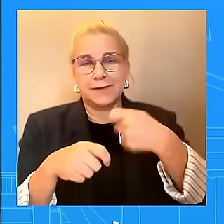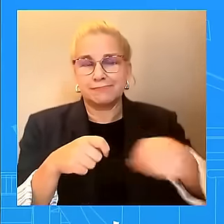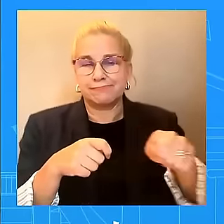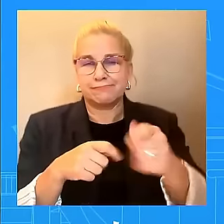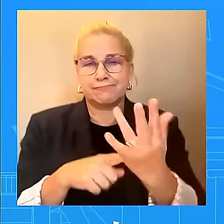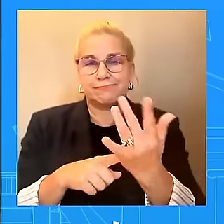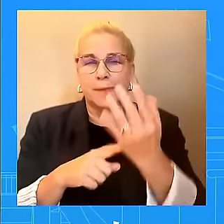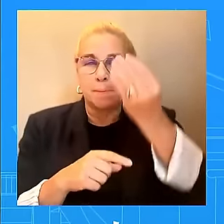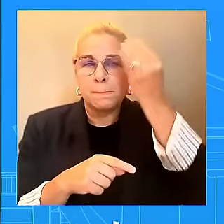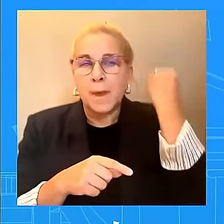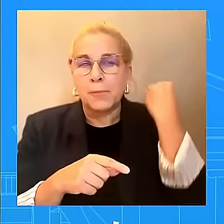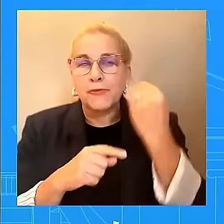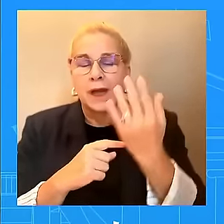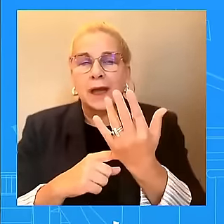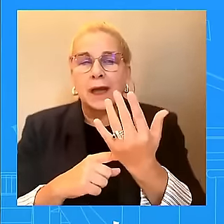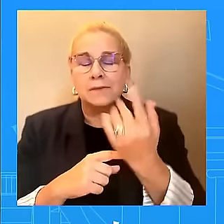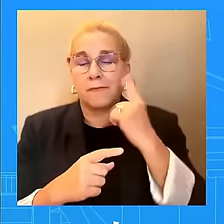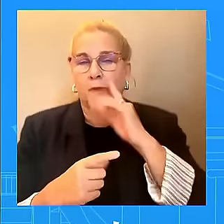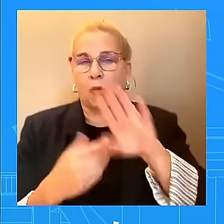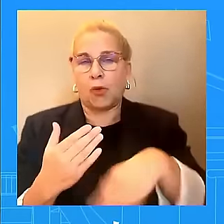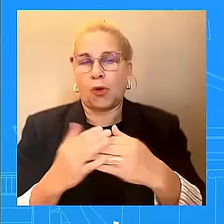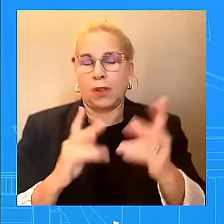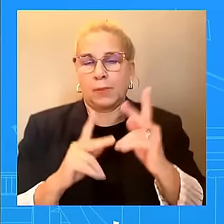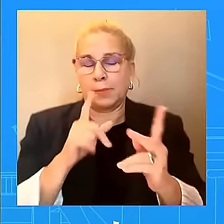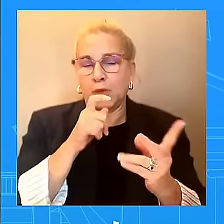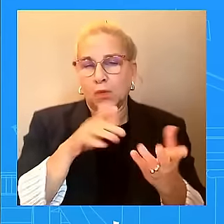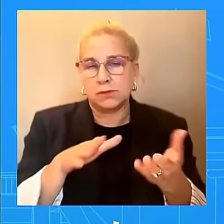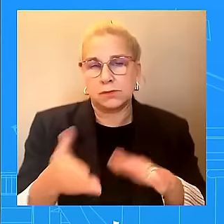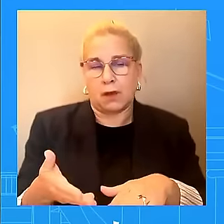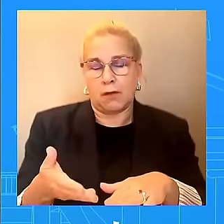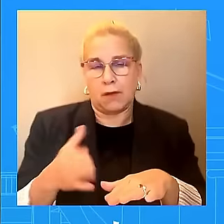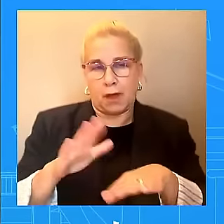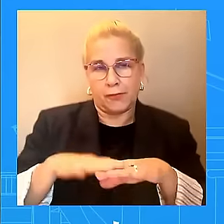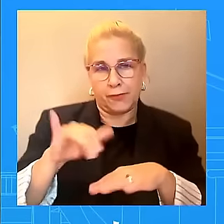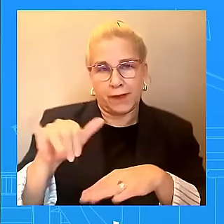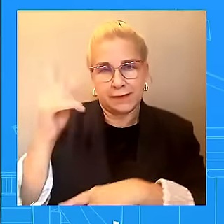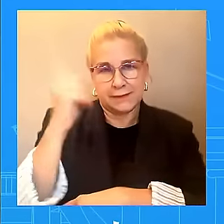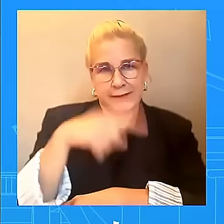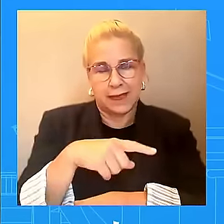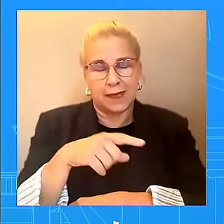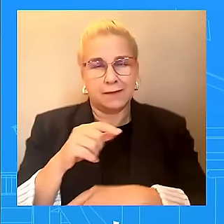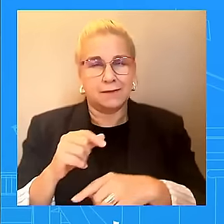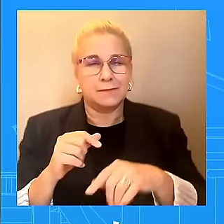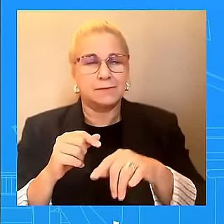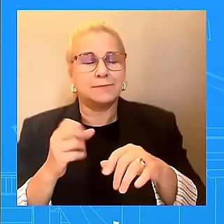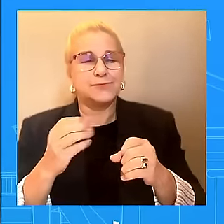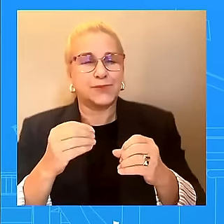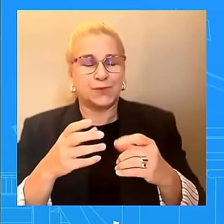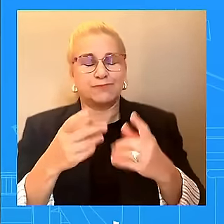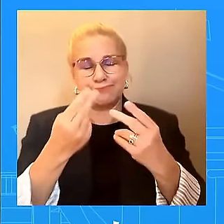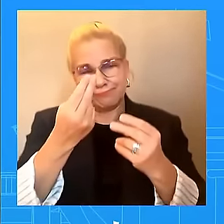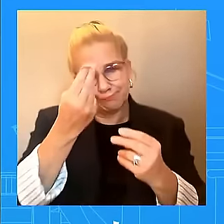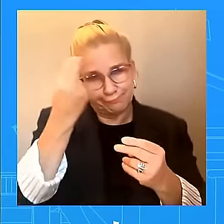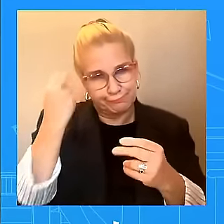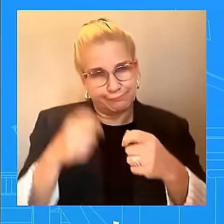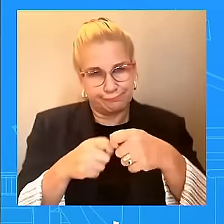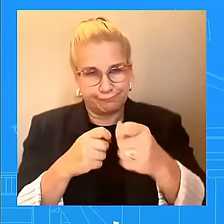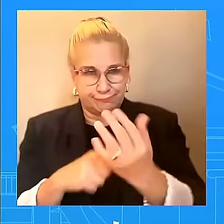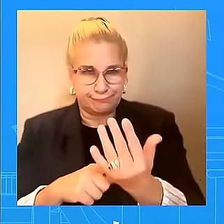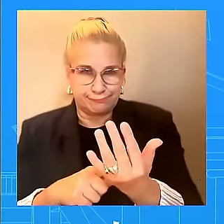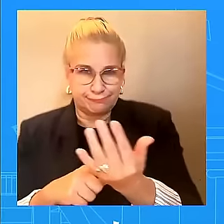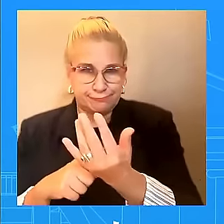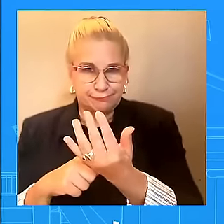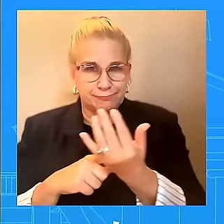massacred by Hamas in what was the deadliest day for the Jewish people since the Holocaust. The